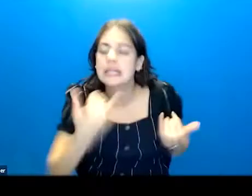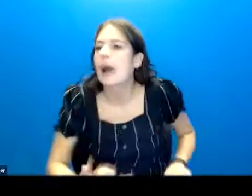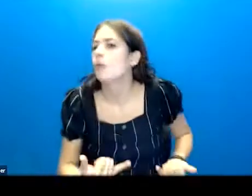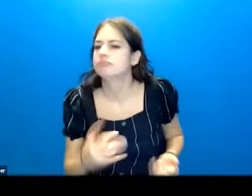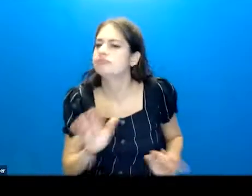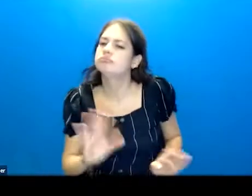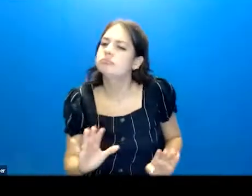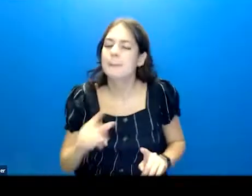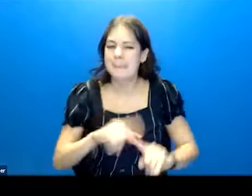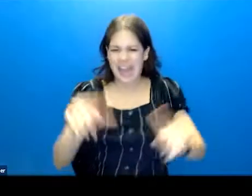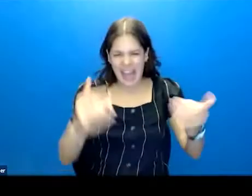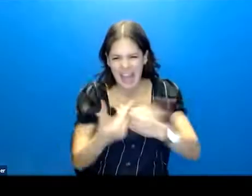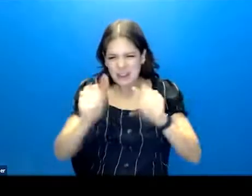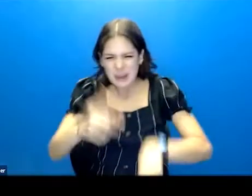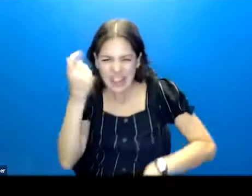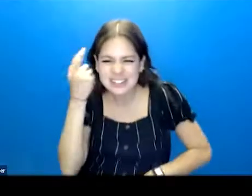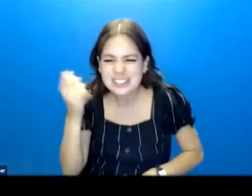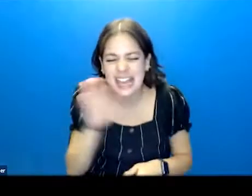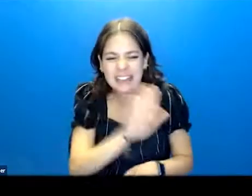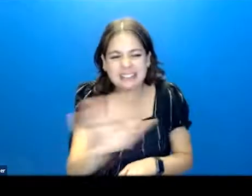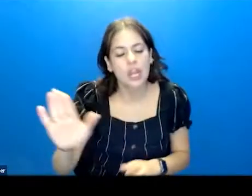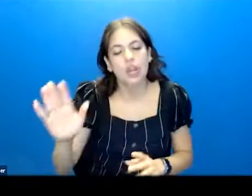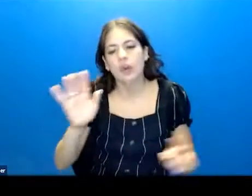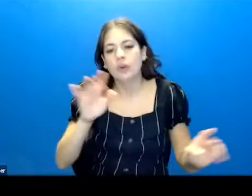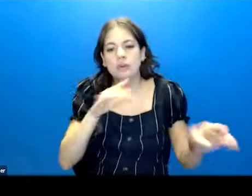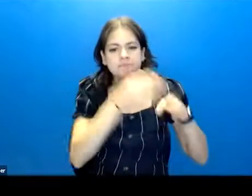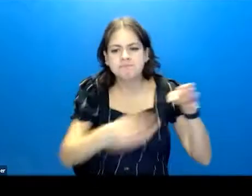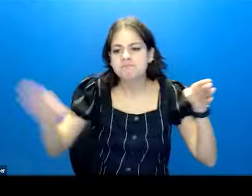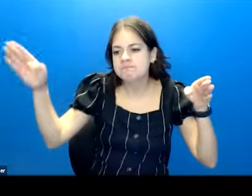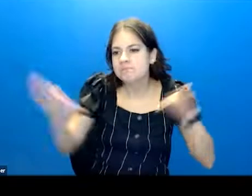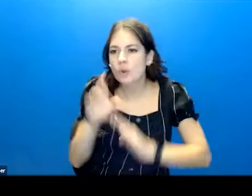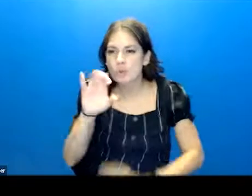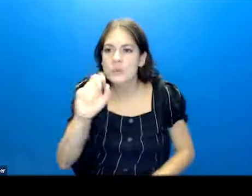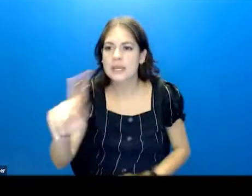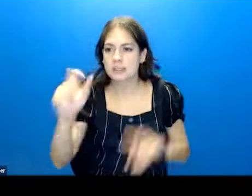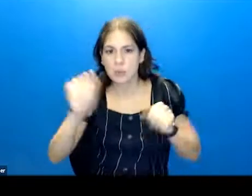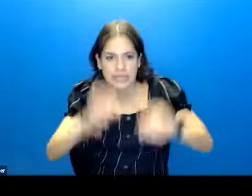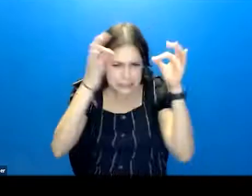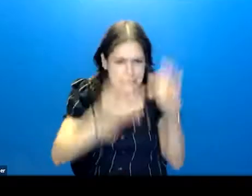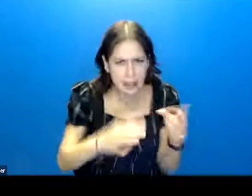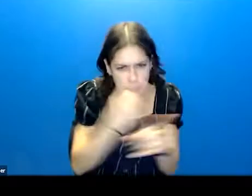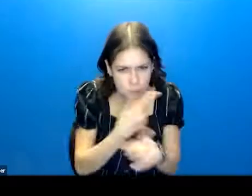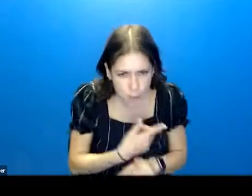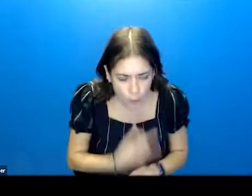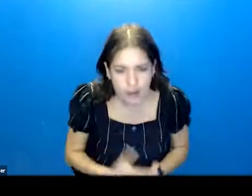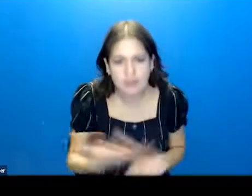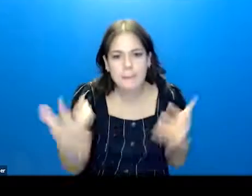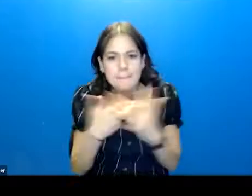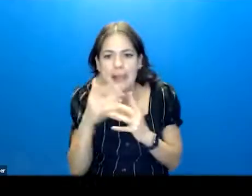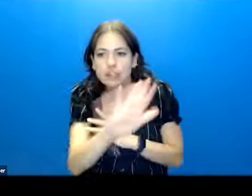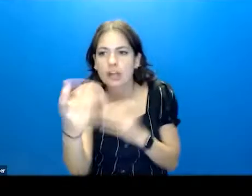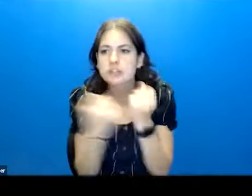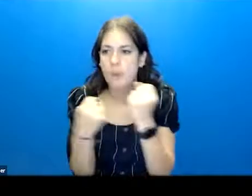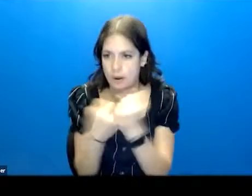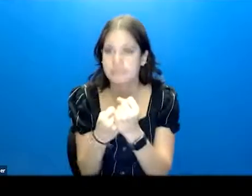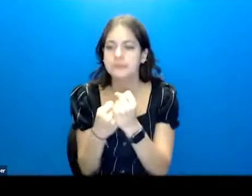How do we understand where someone is along this continuum of risk so we can make the right choices about the level of support to